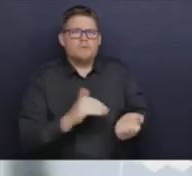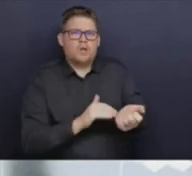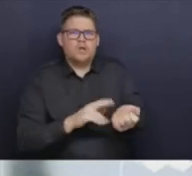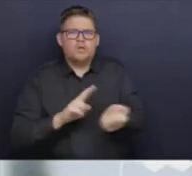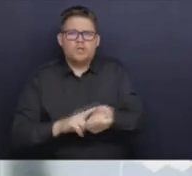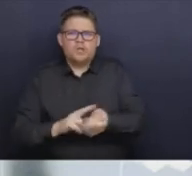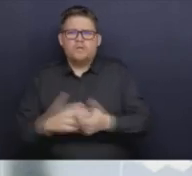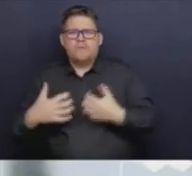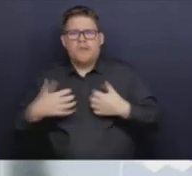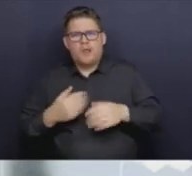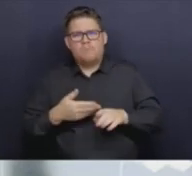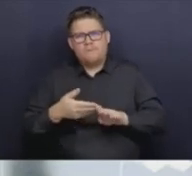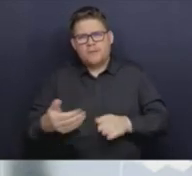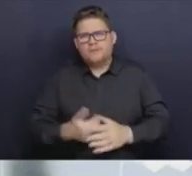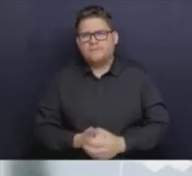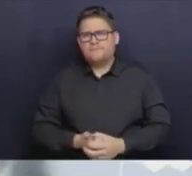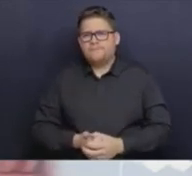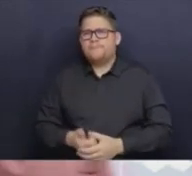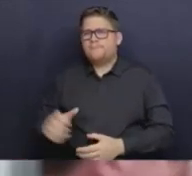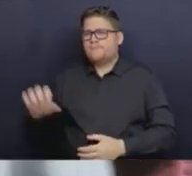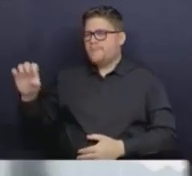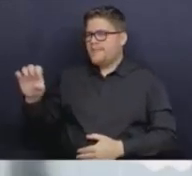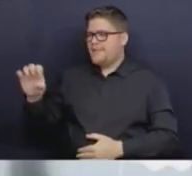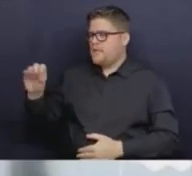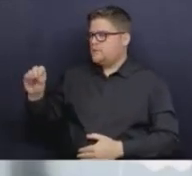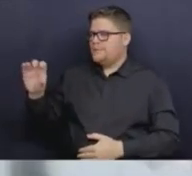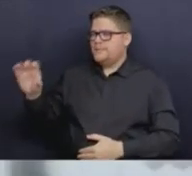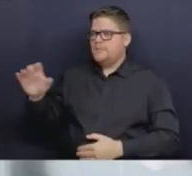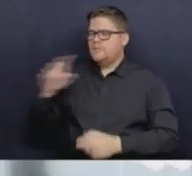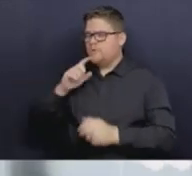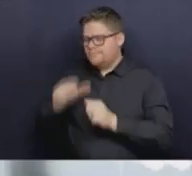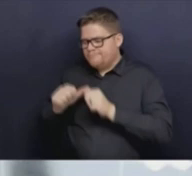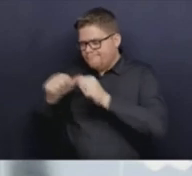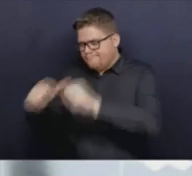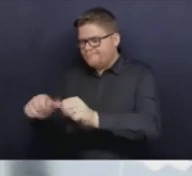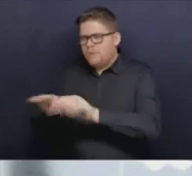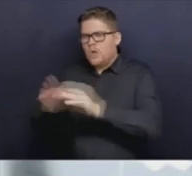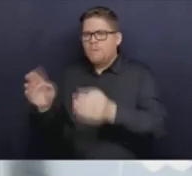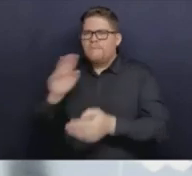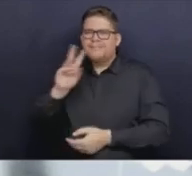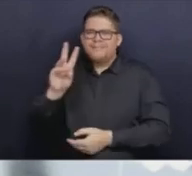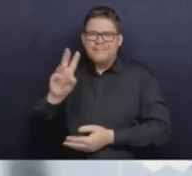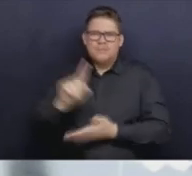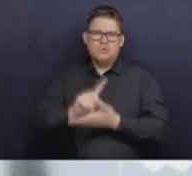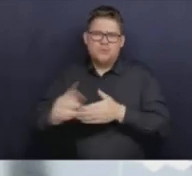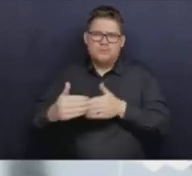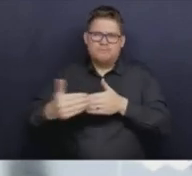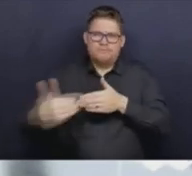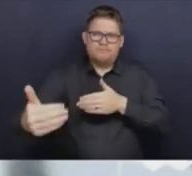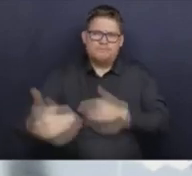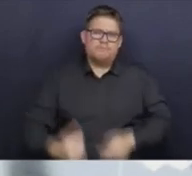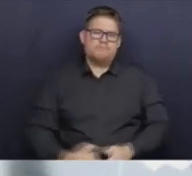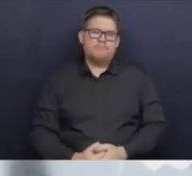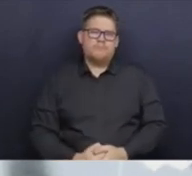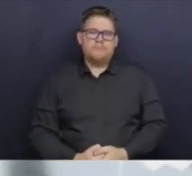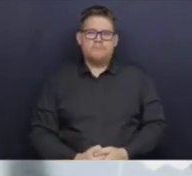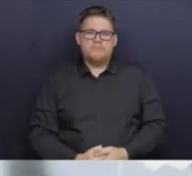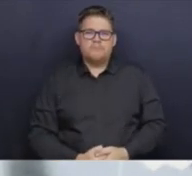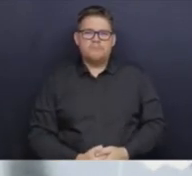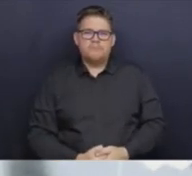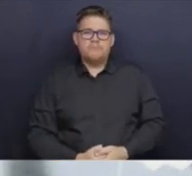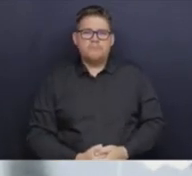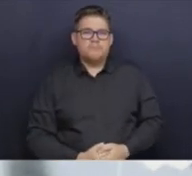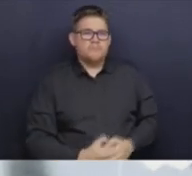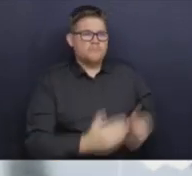EOCs will be in place for six weeks. Wolf, did you have a follow-up? Wolf. Yeah. It's a system that's under